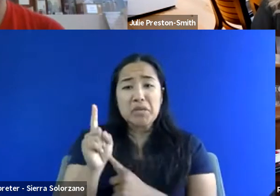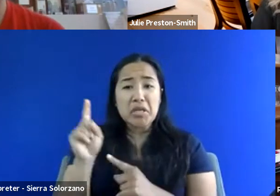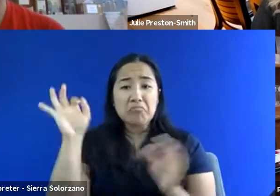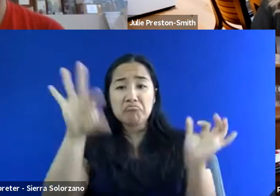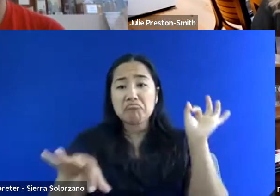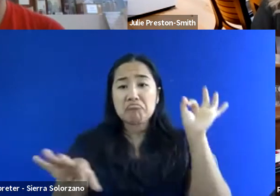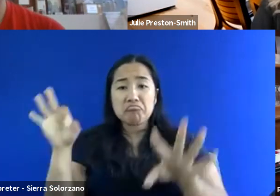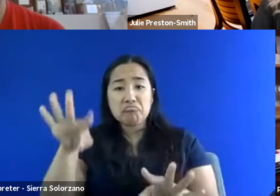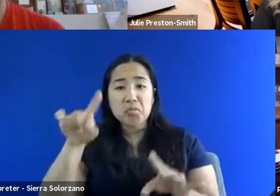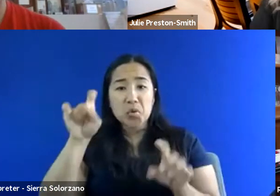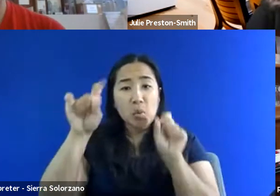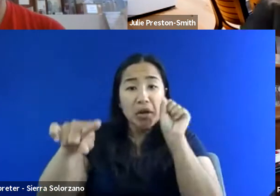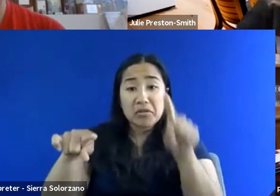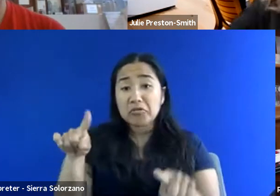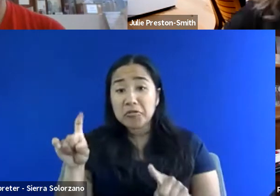posed?